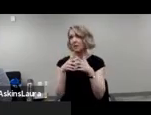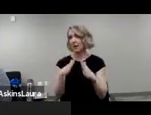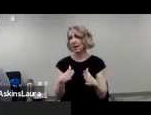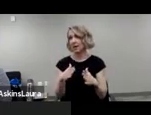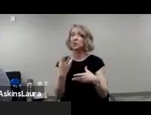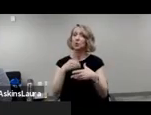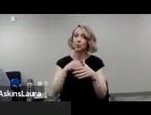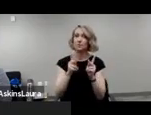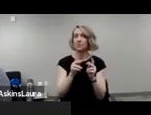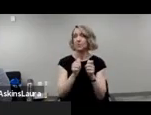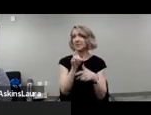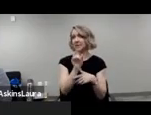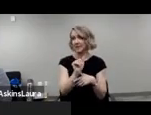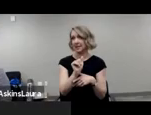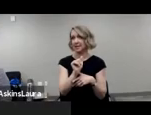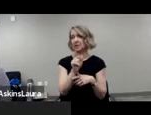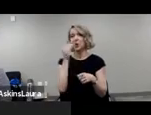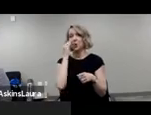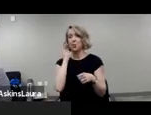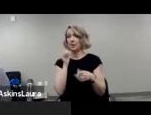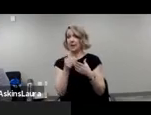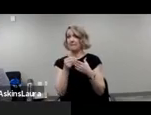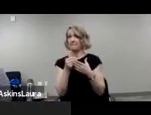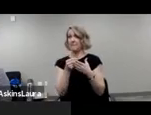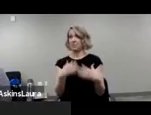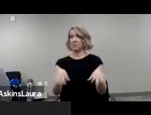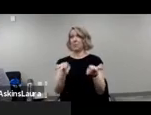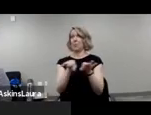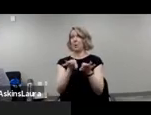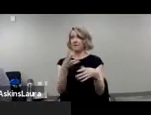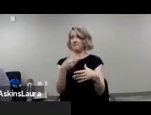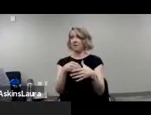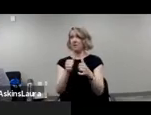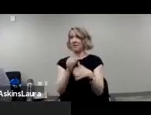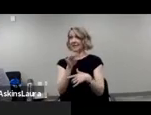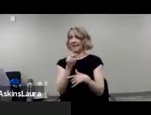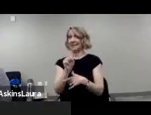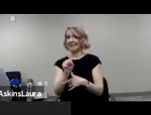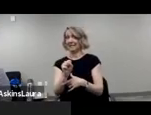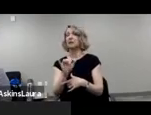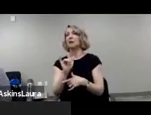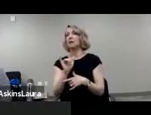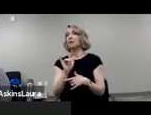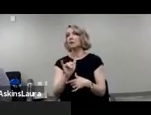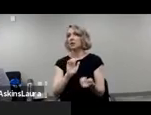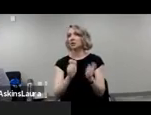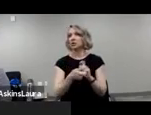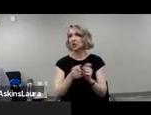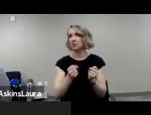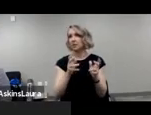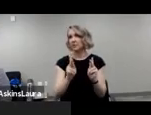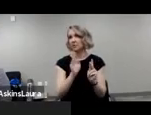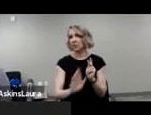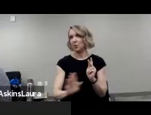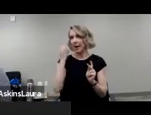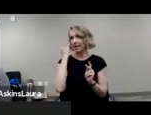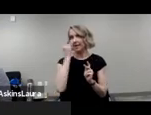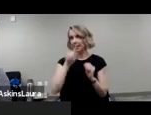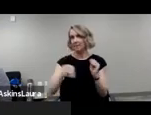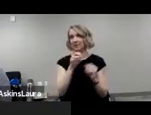disabilities is distributed to the state. They responded to the fact that the census determines funds for